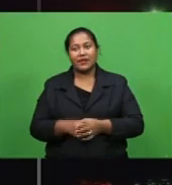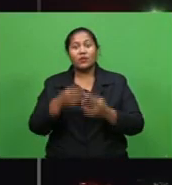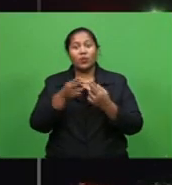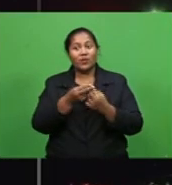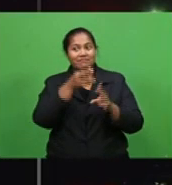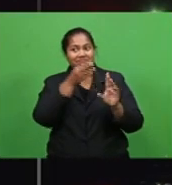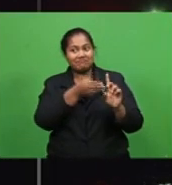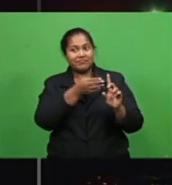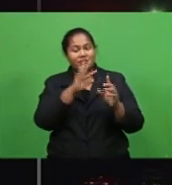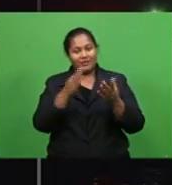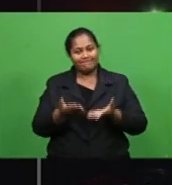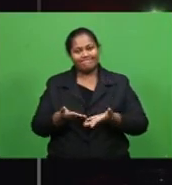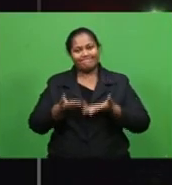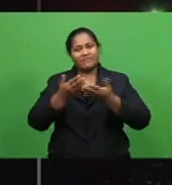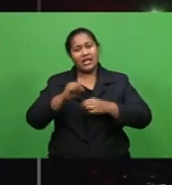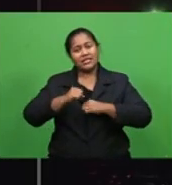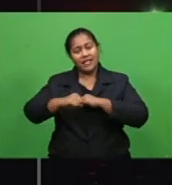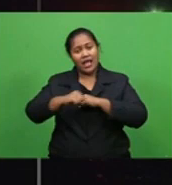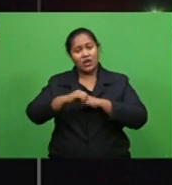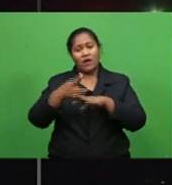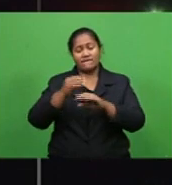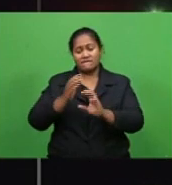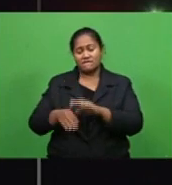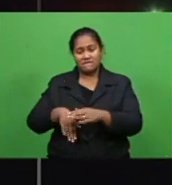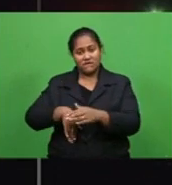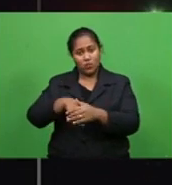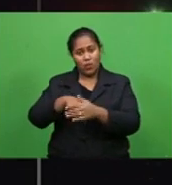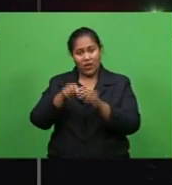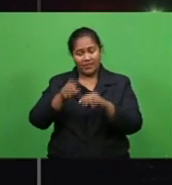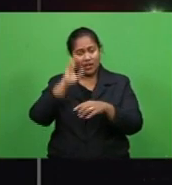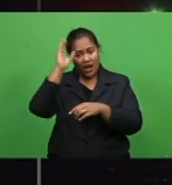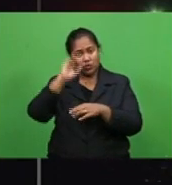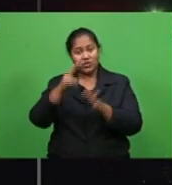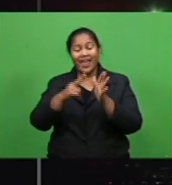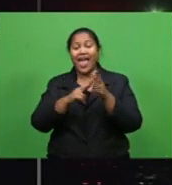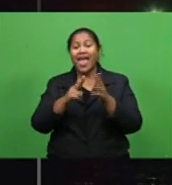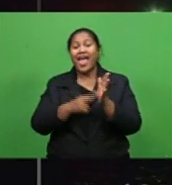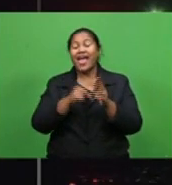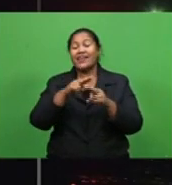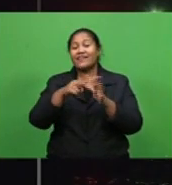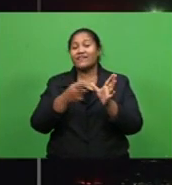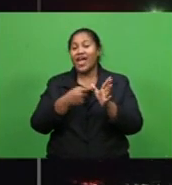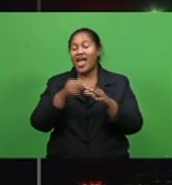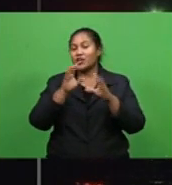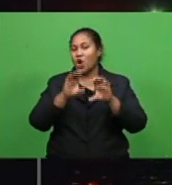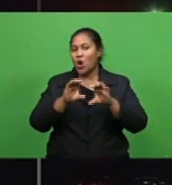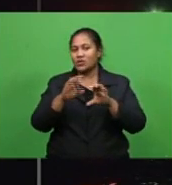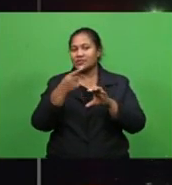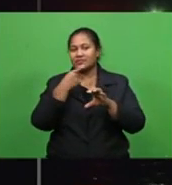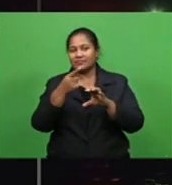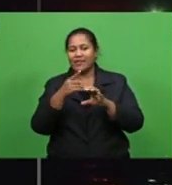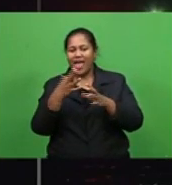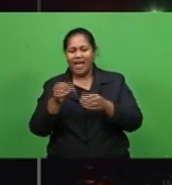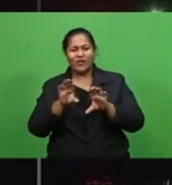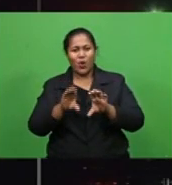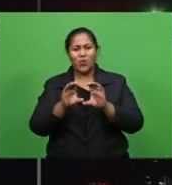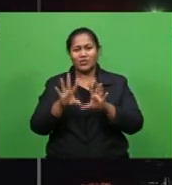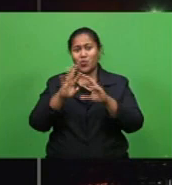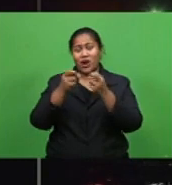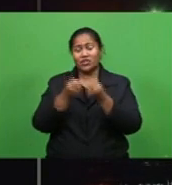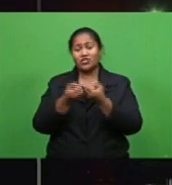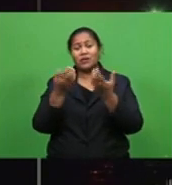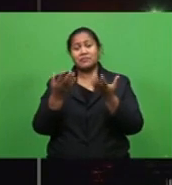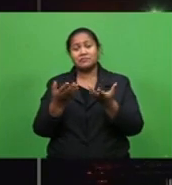aim of elevating the standard of football in the country national football head coach Fleming Saretzlev hosted an elite coaching workshop